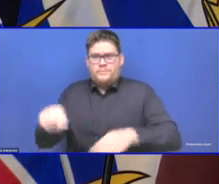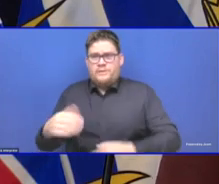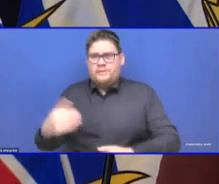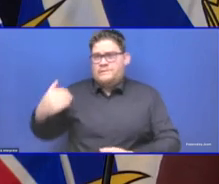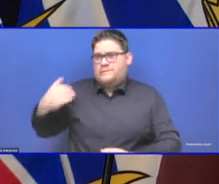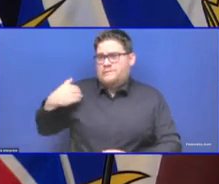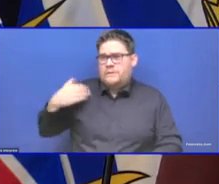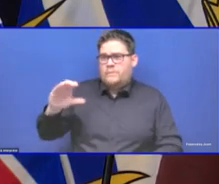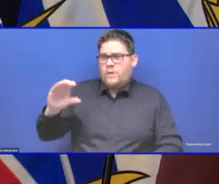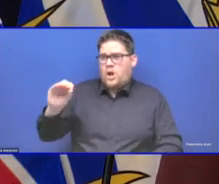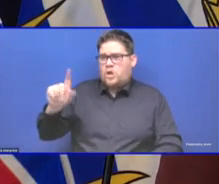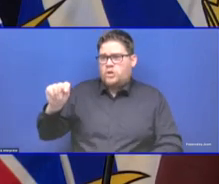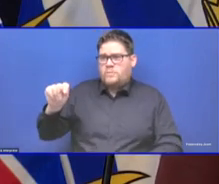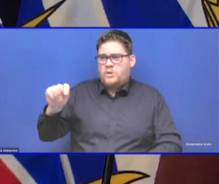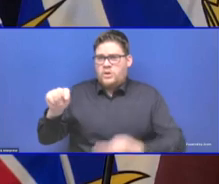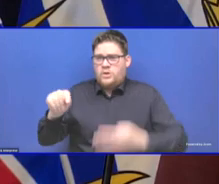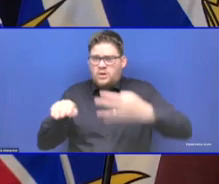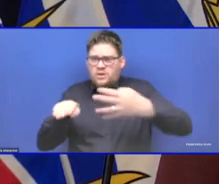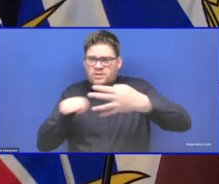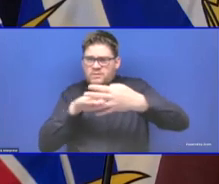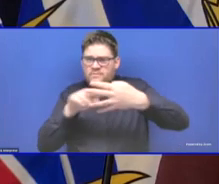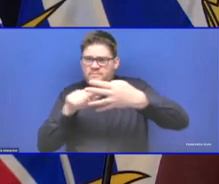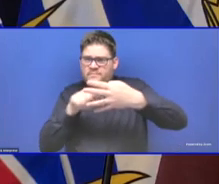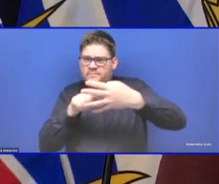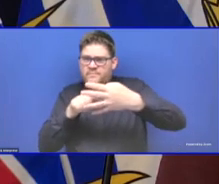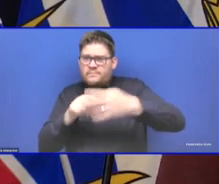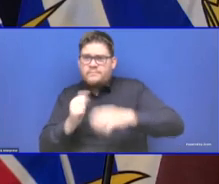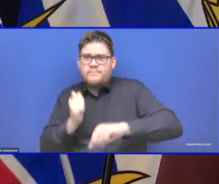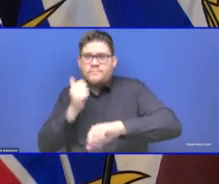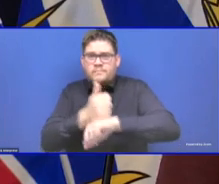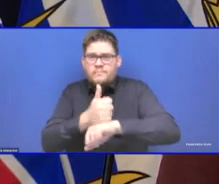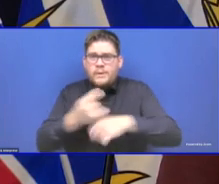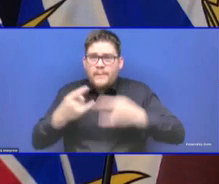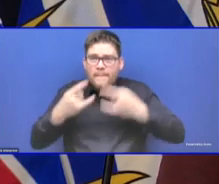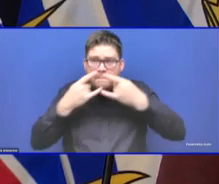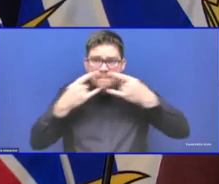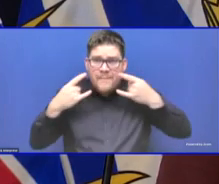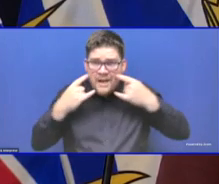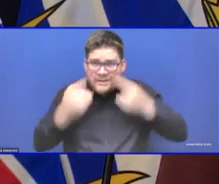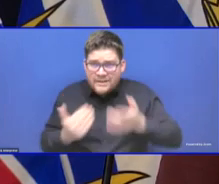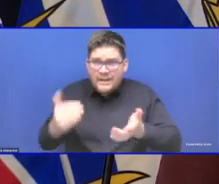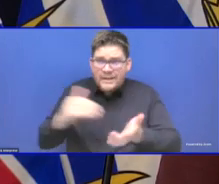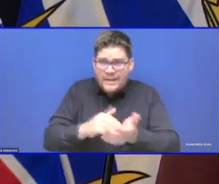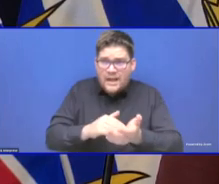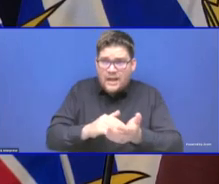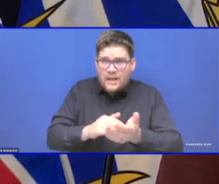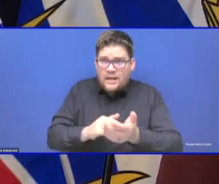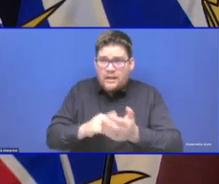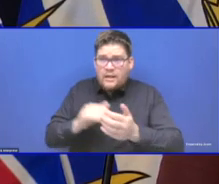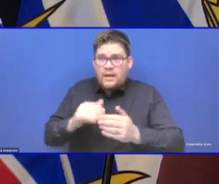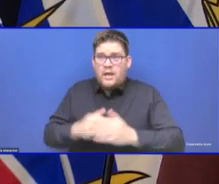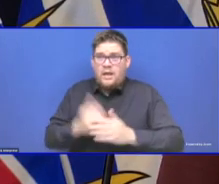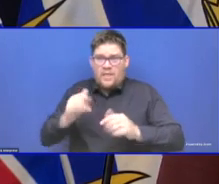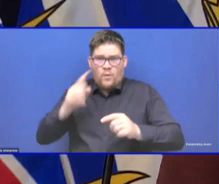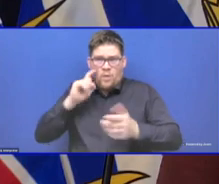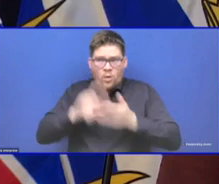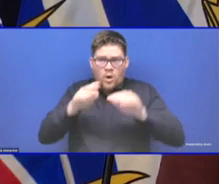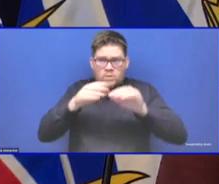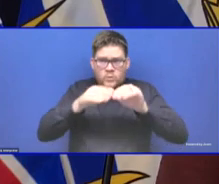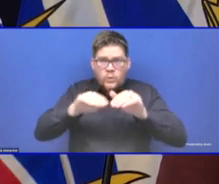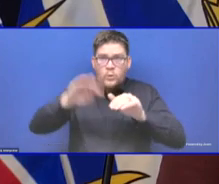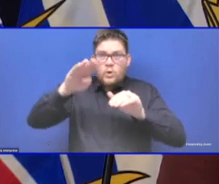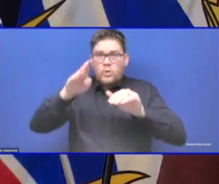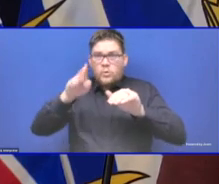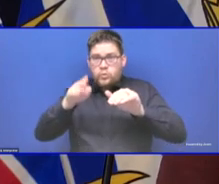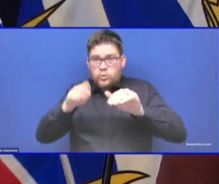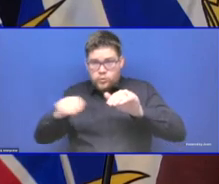is that what precipitated that dip after the spike? And heading into going after that same age group to get their shots, what